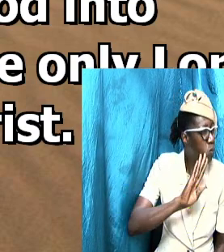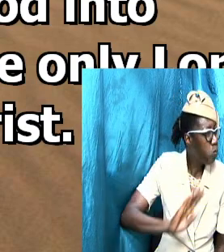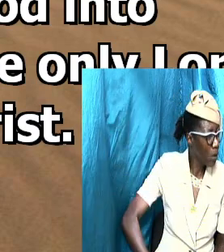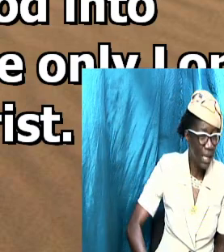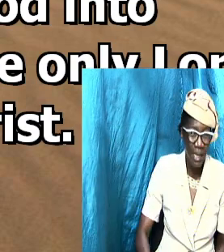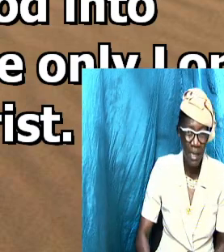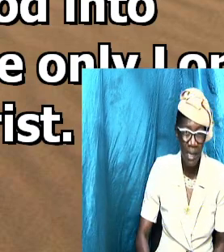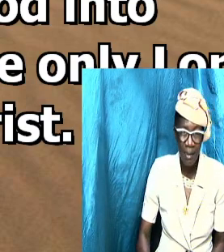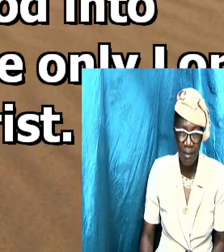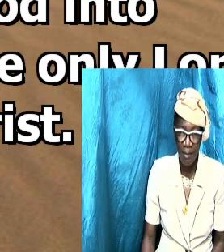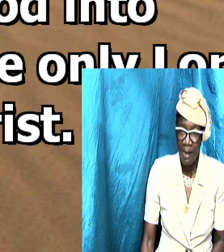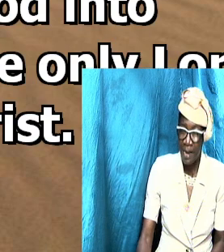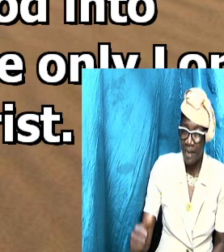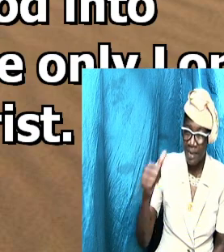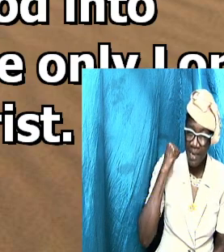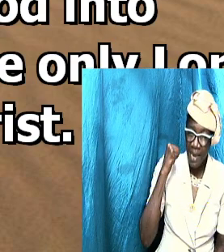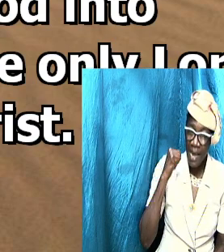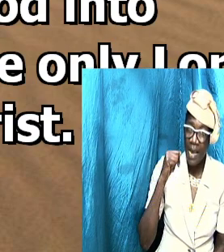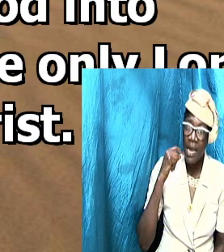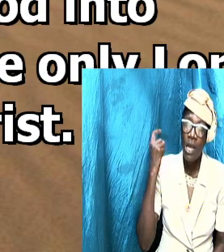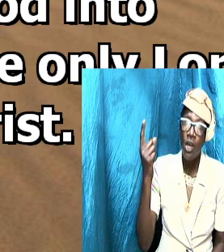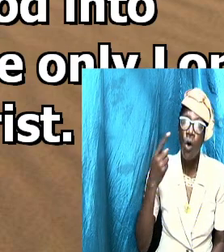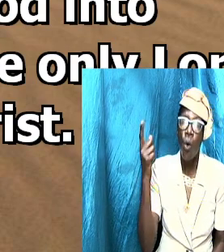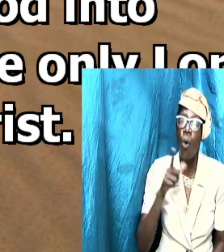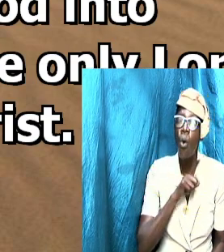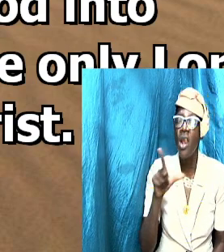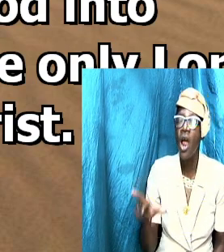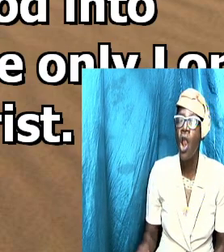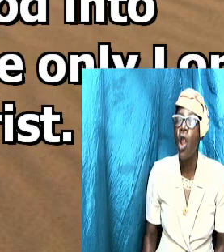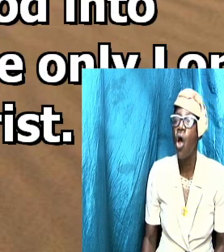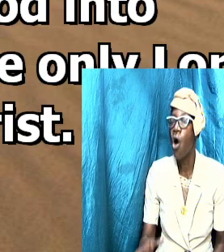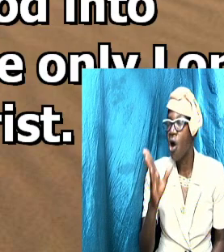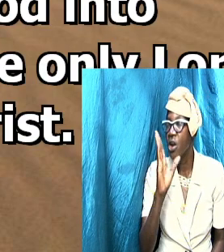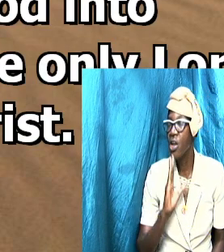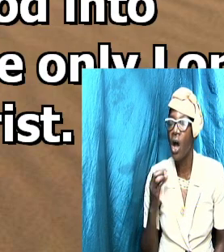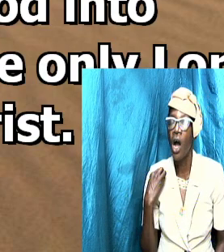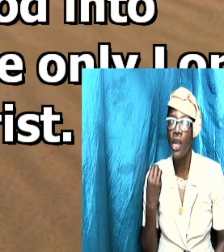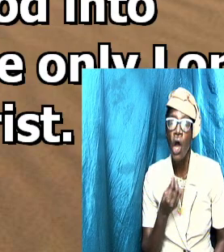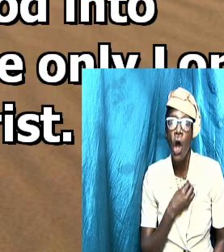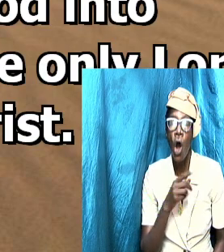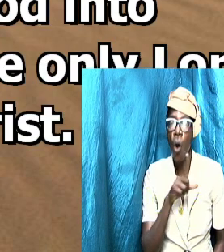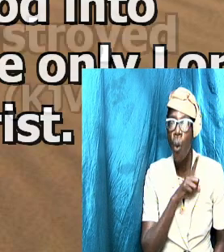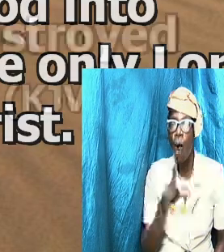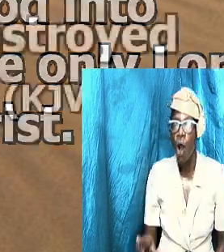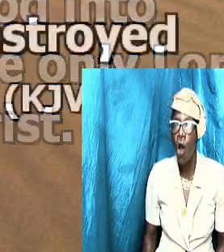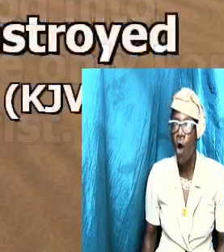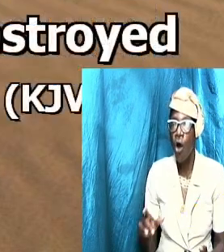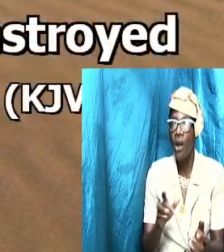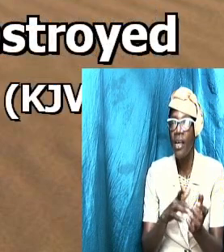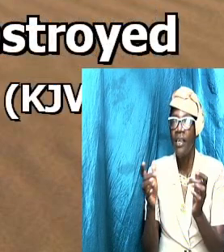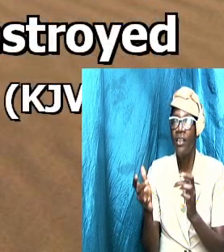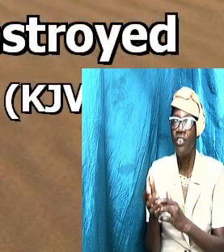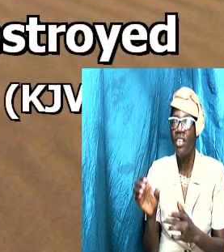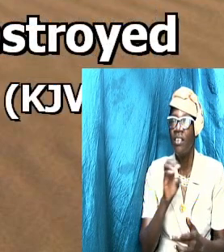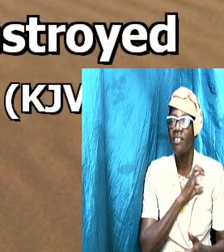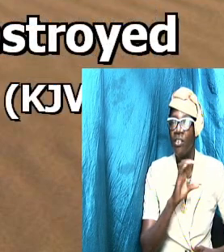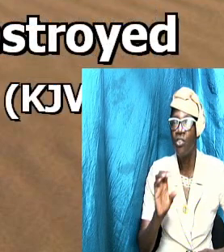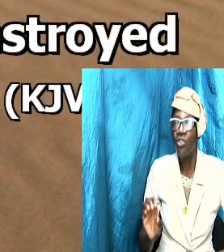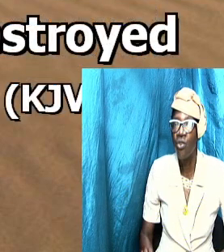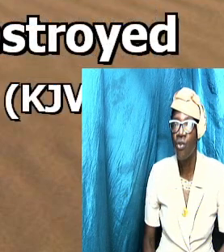the only Lord God and our Lord Jesus Christ